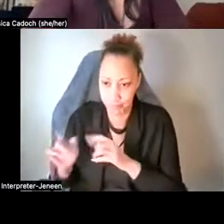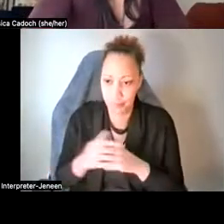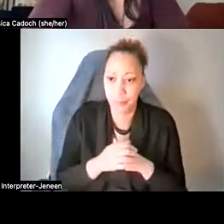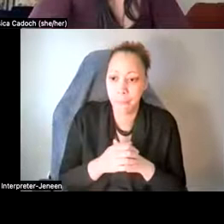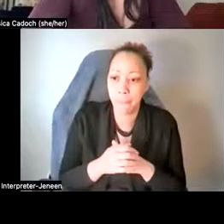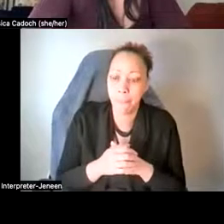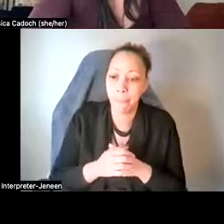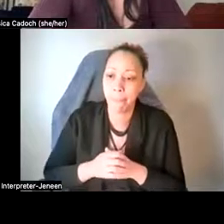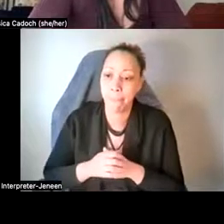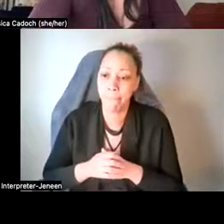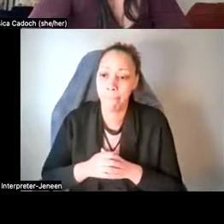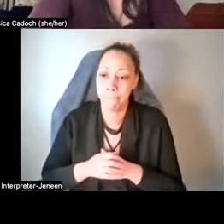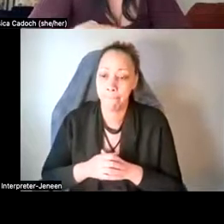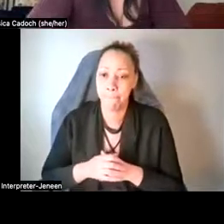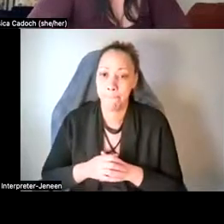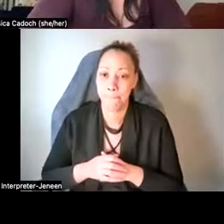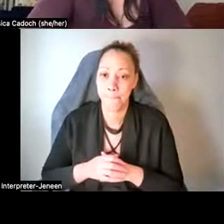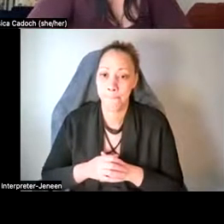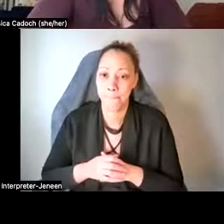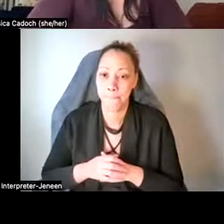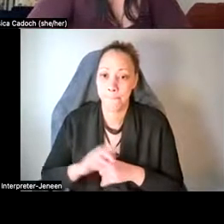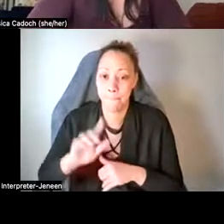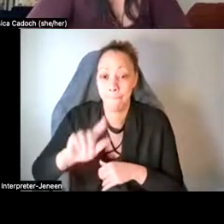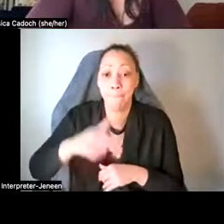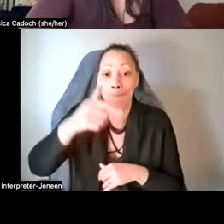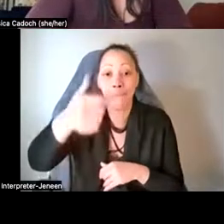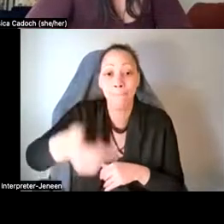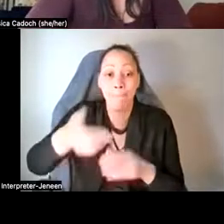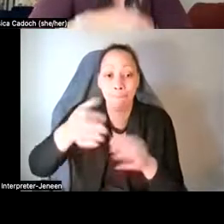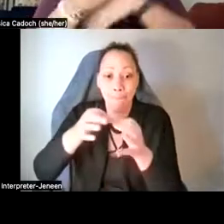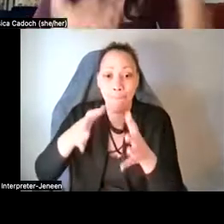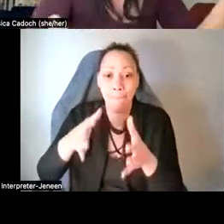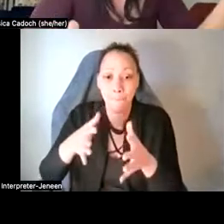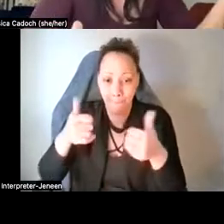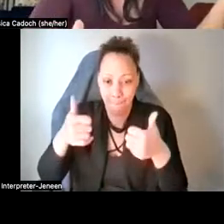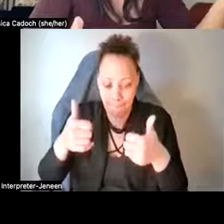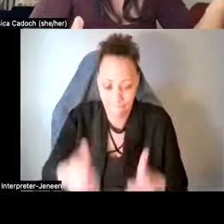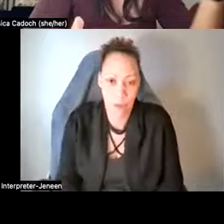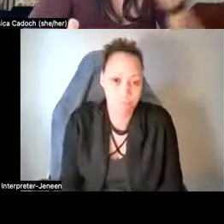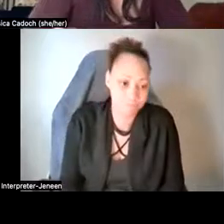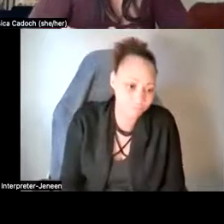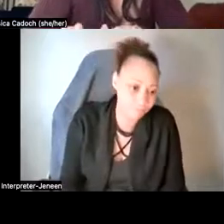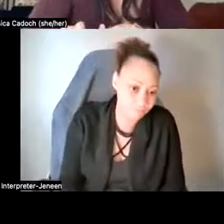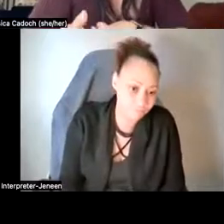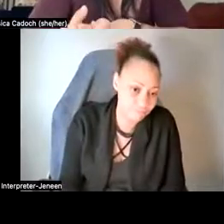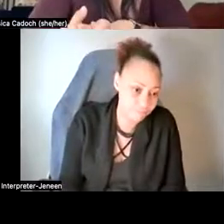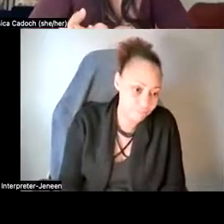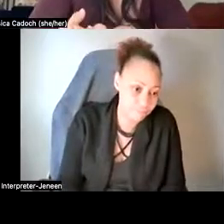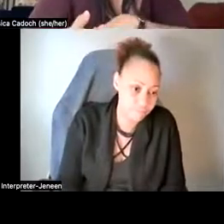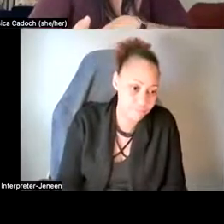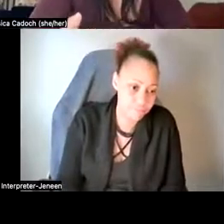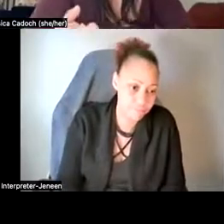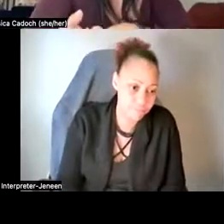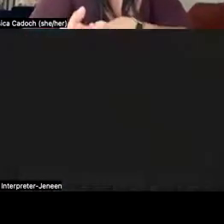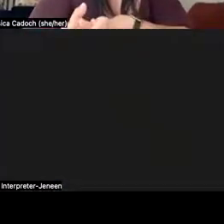and, uh, yeah, I will move on to how psychedelics work in the brain, um, and how they